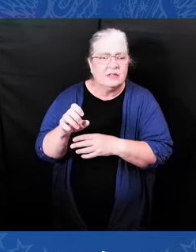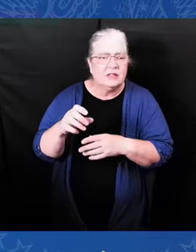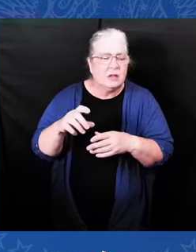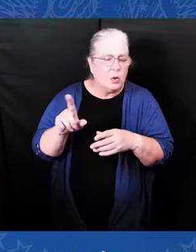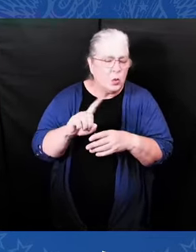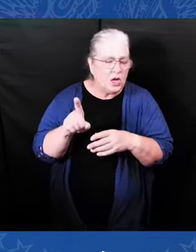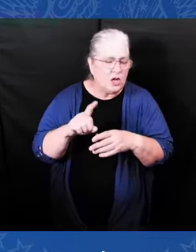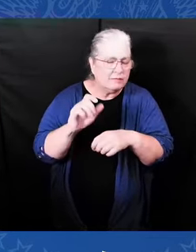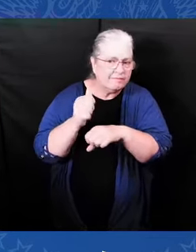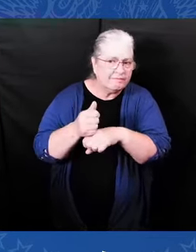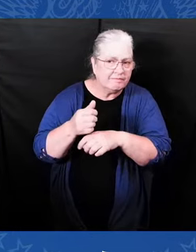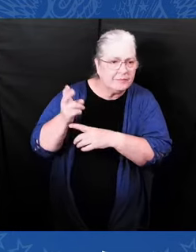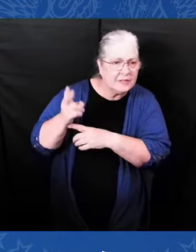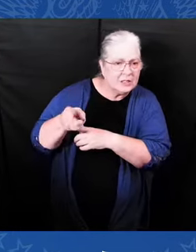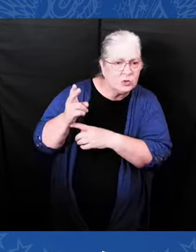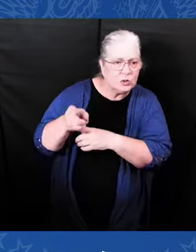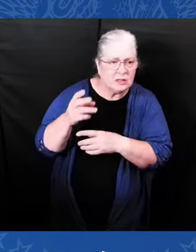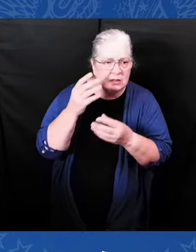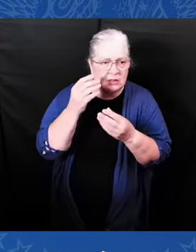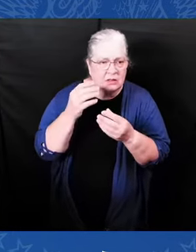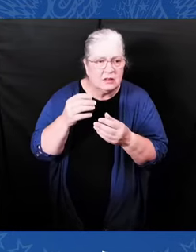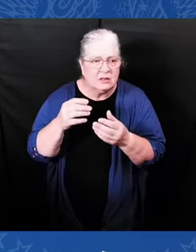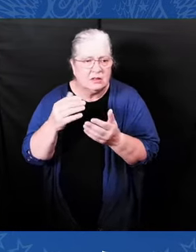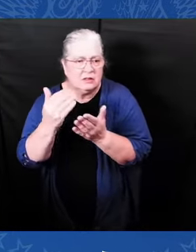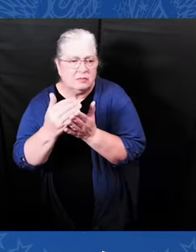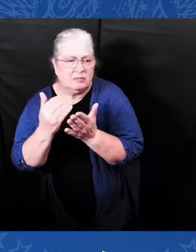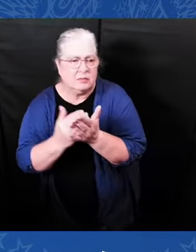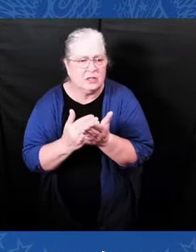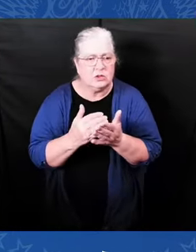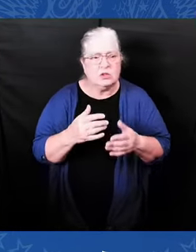holiday since Martin Luther King Jr. Day.